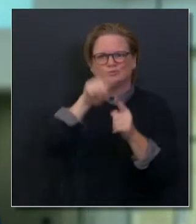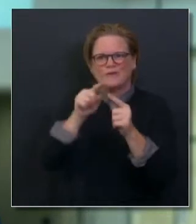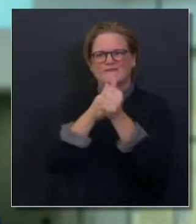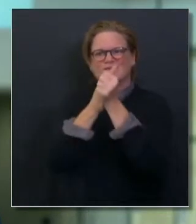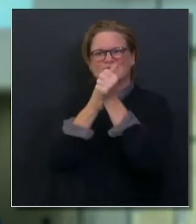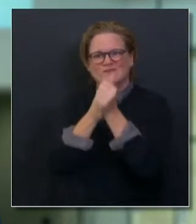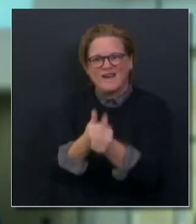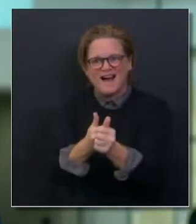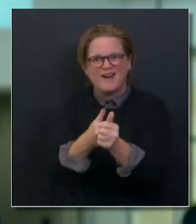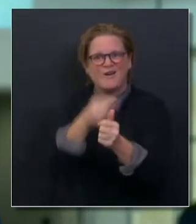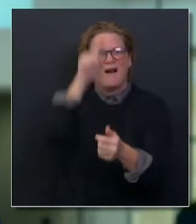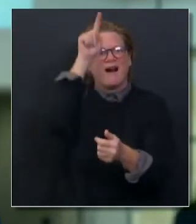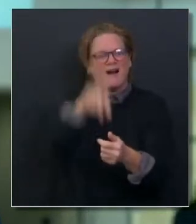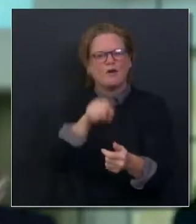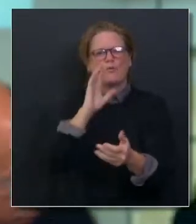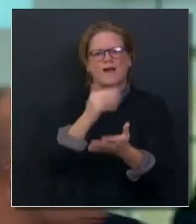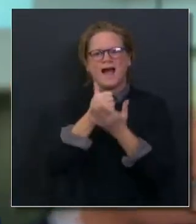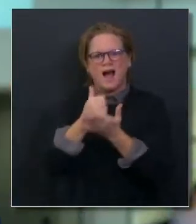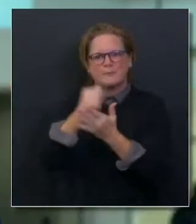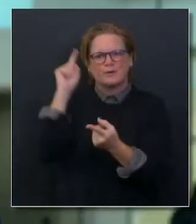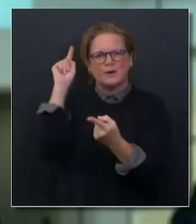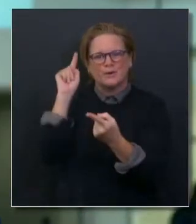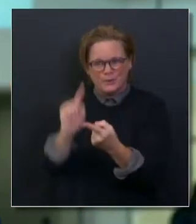watching that very closely. Thank you.